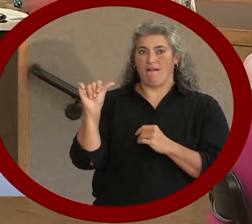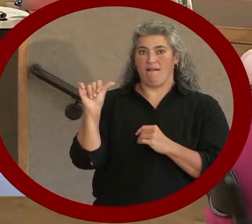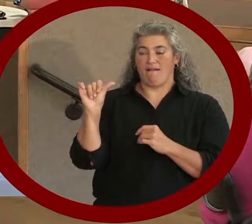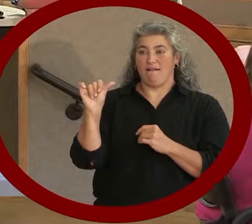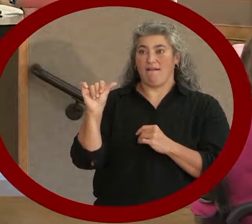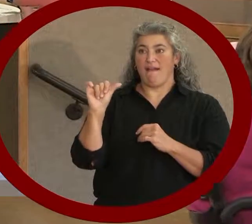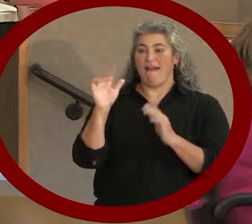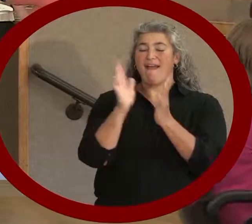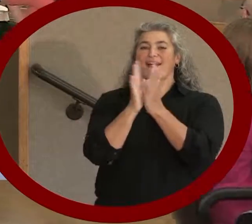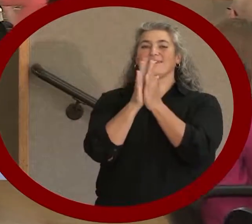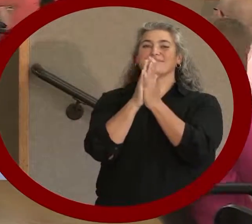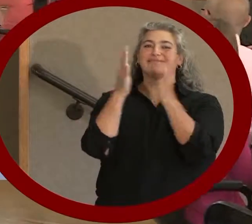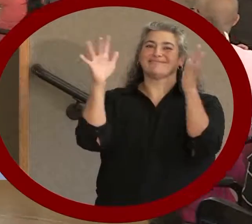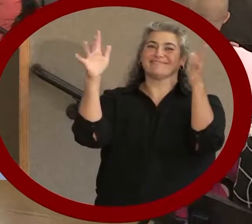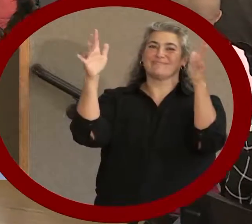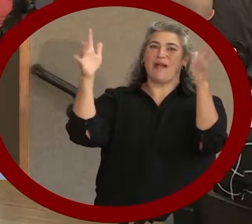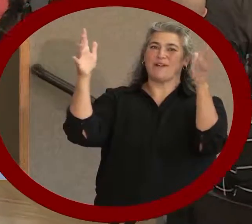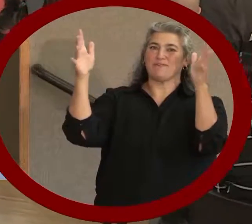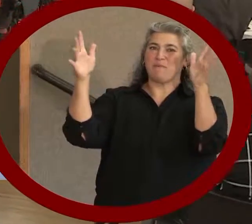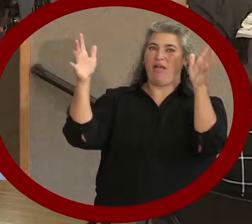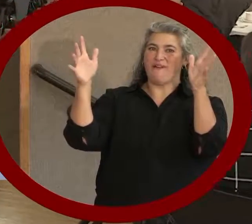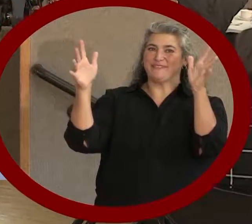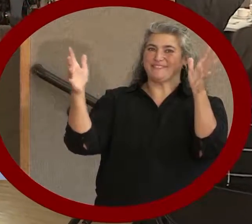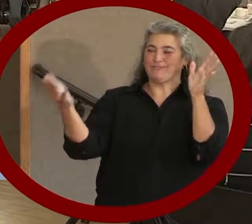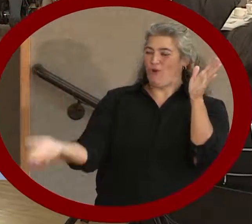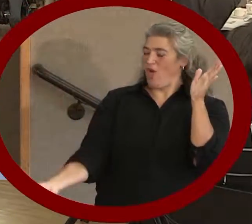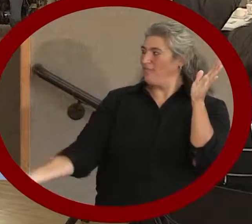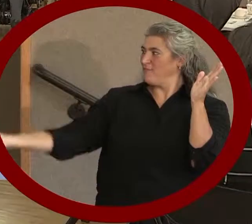How about a round of applause for all our nominees.